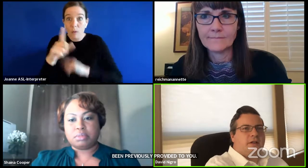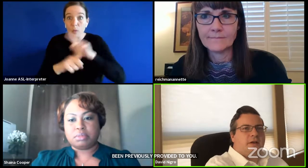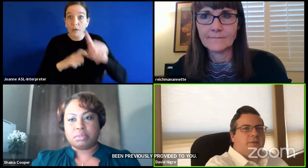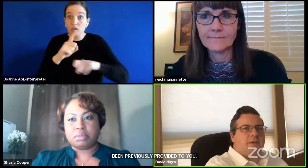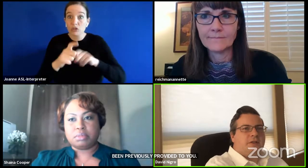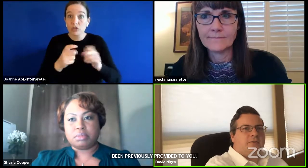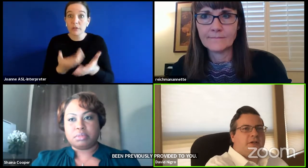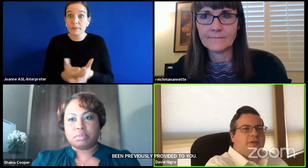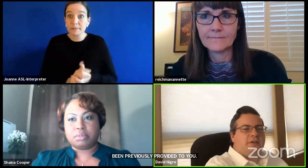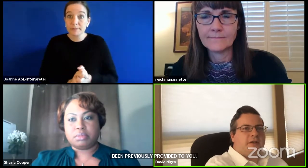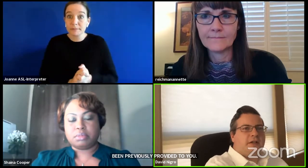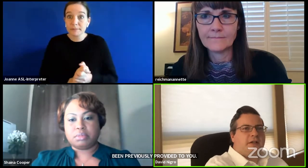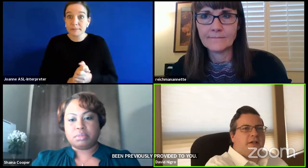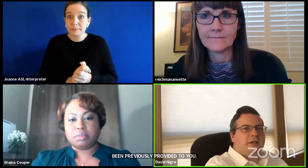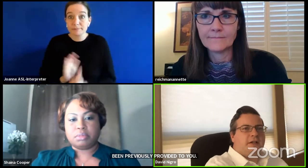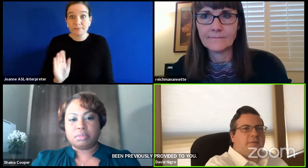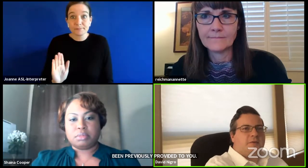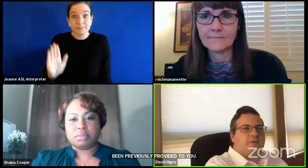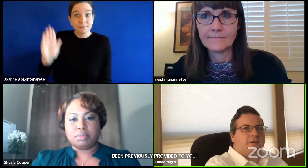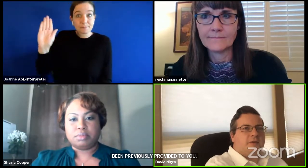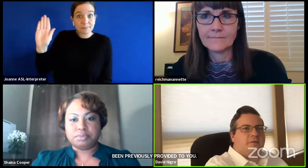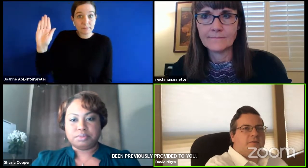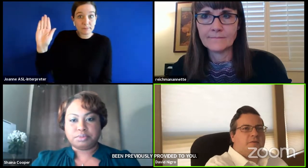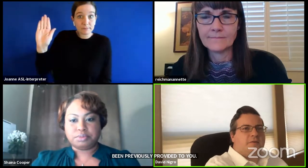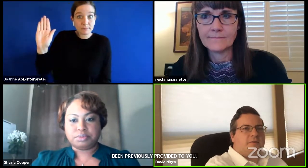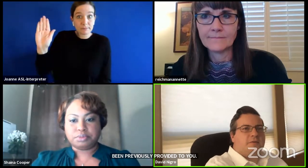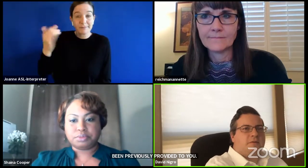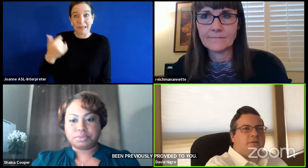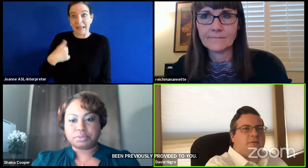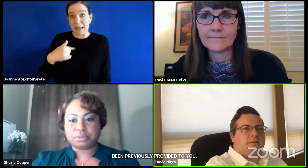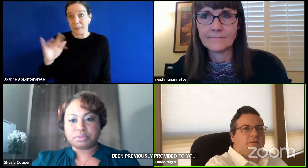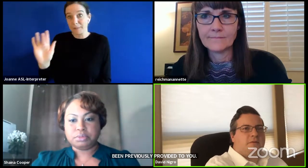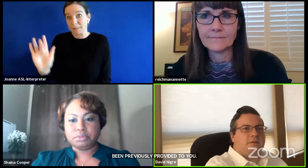um please raise your hand i am scrolling through